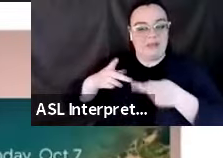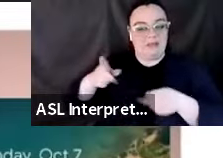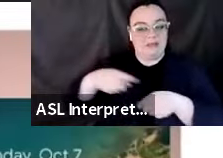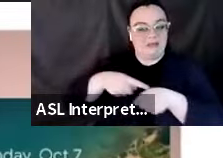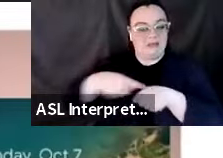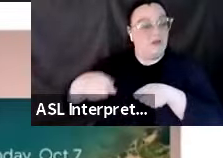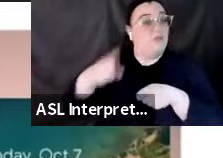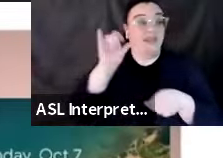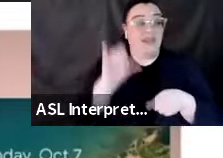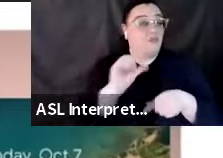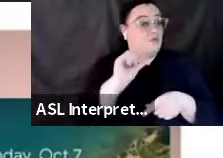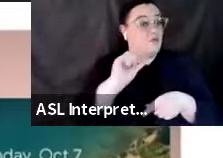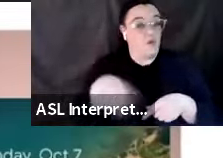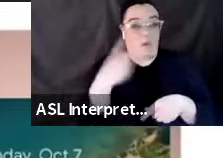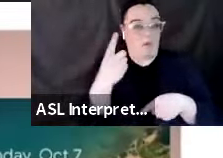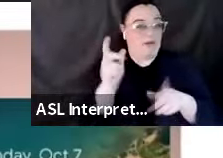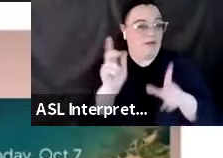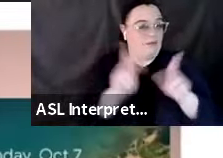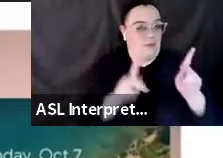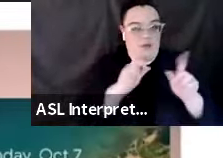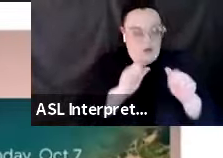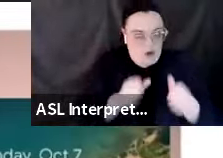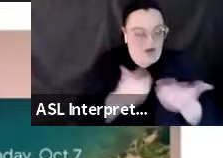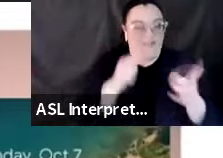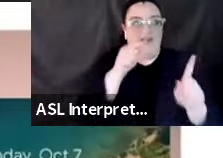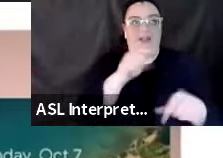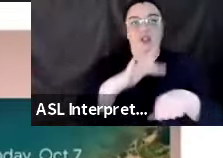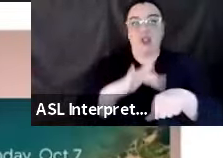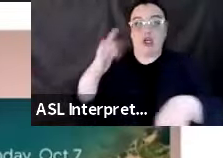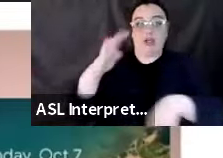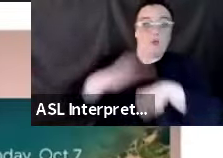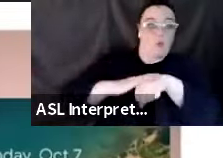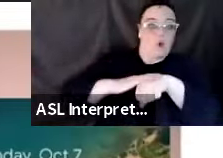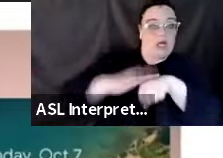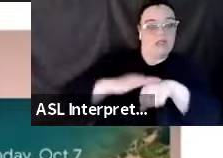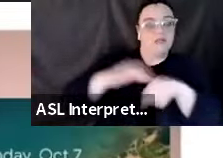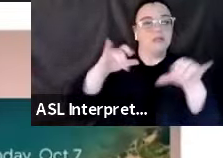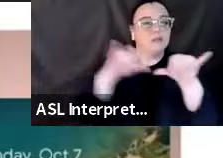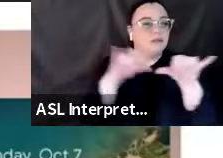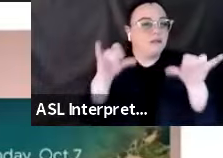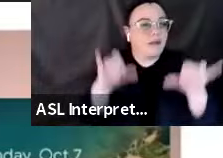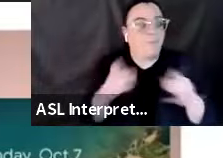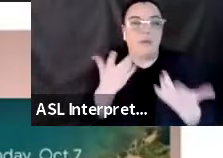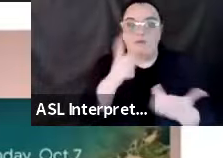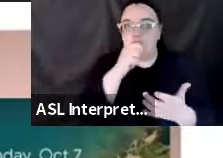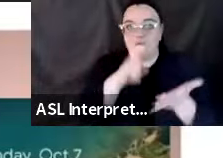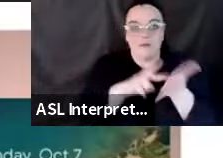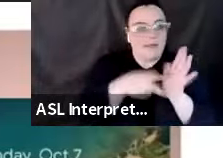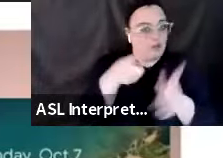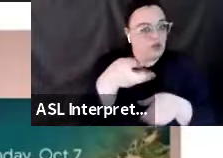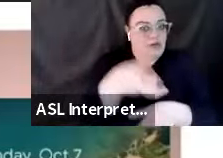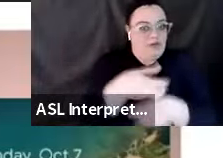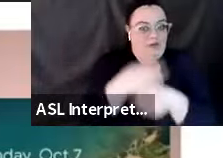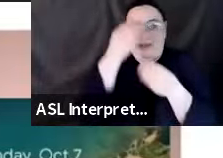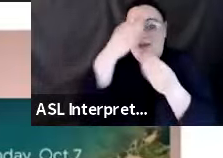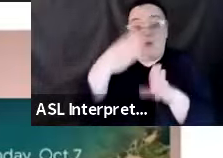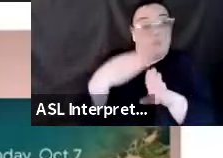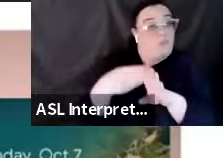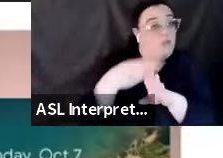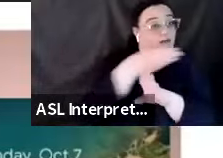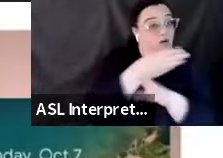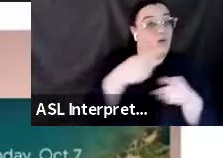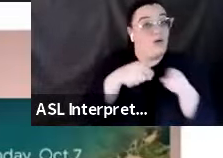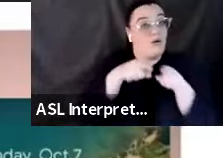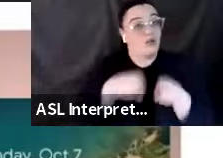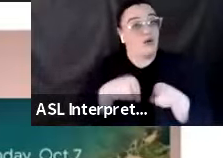providing this early warning service where you could receive information before, during, or just